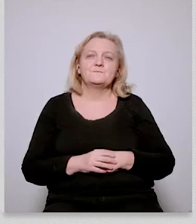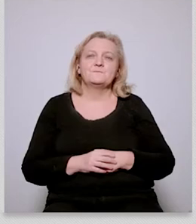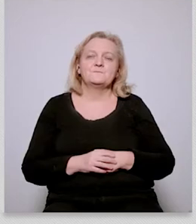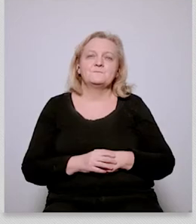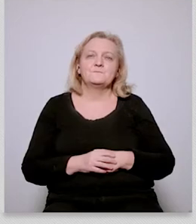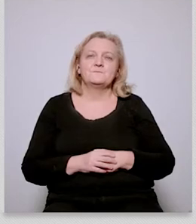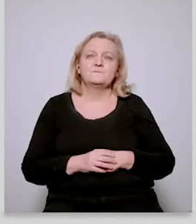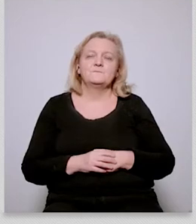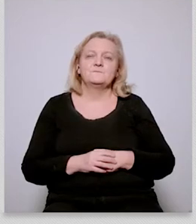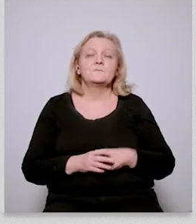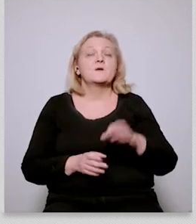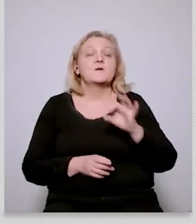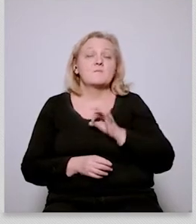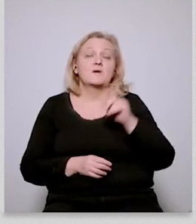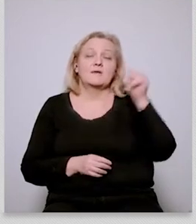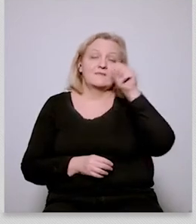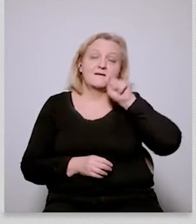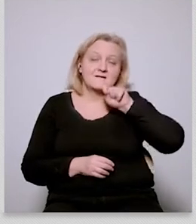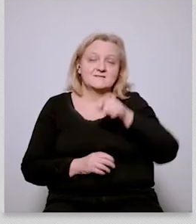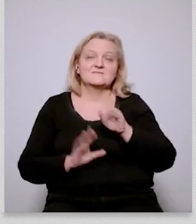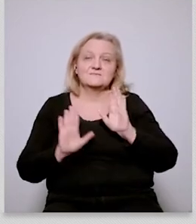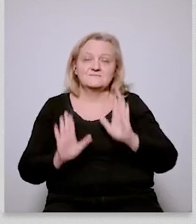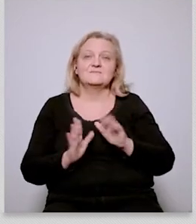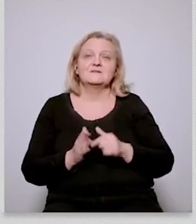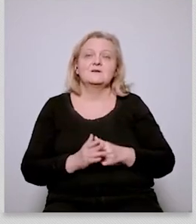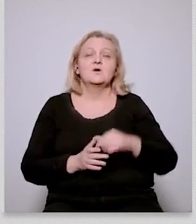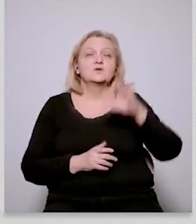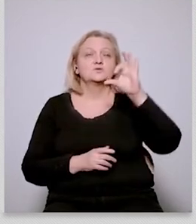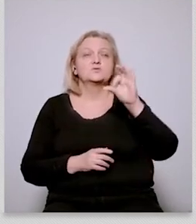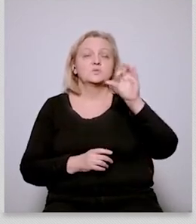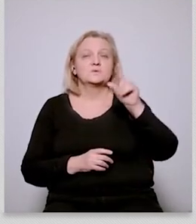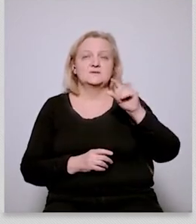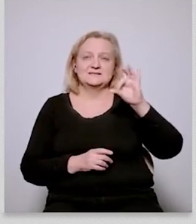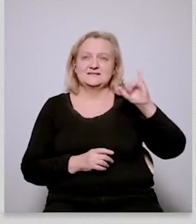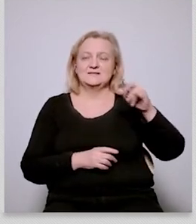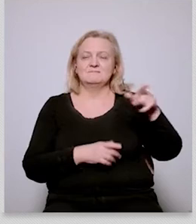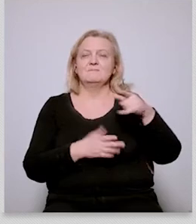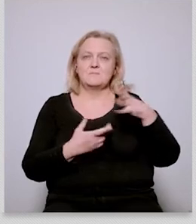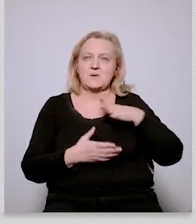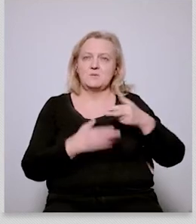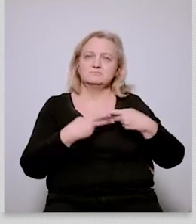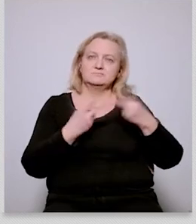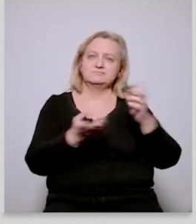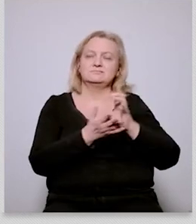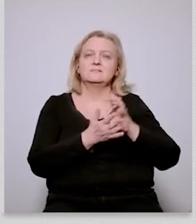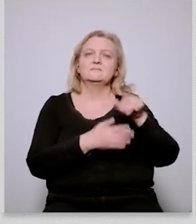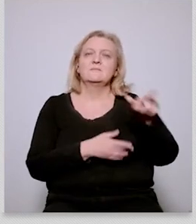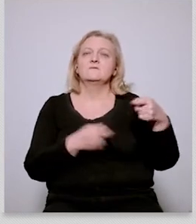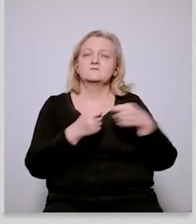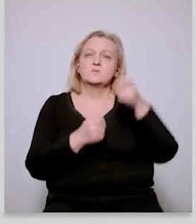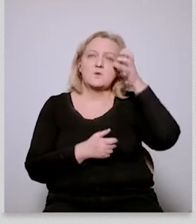and susie um published or co-authored a report earlier this year